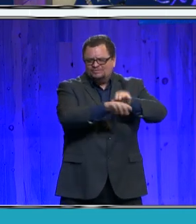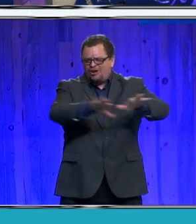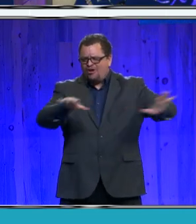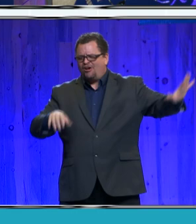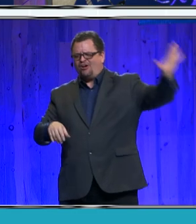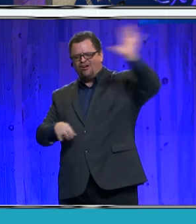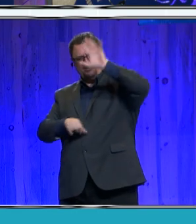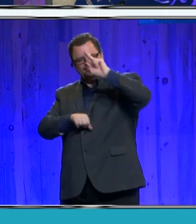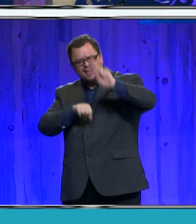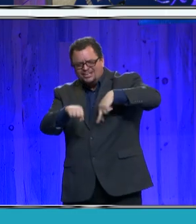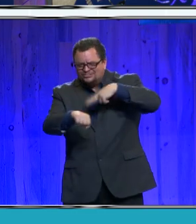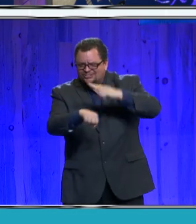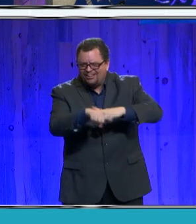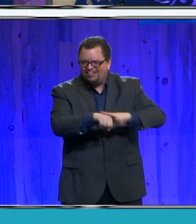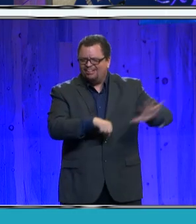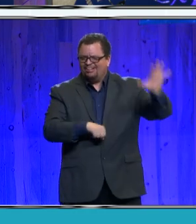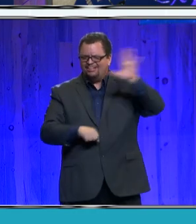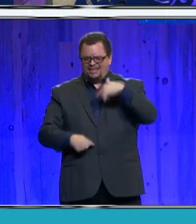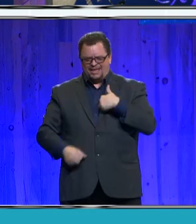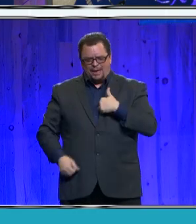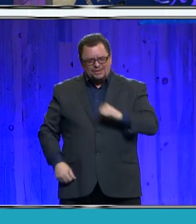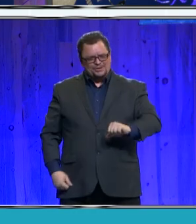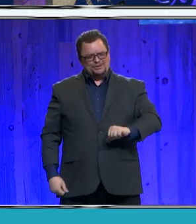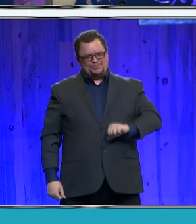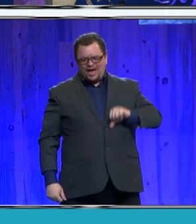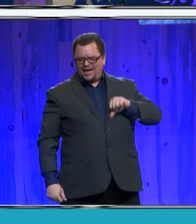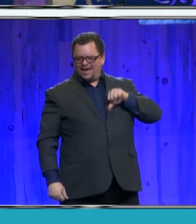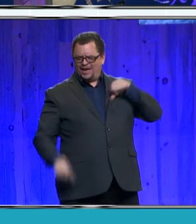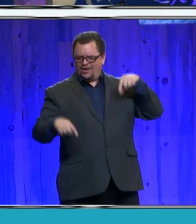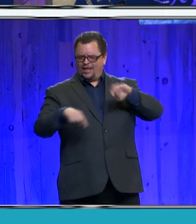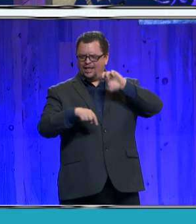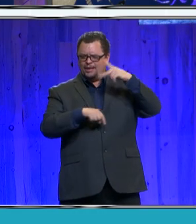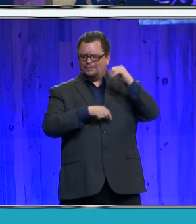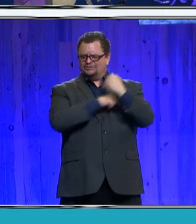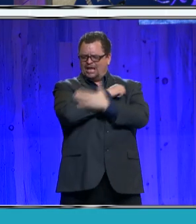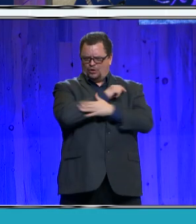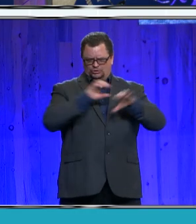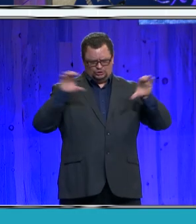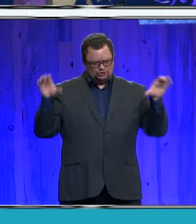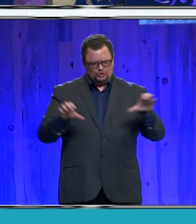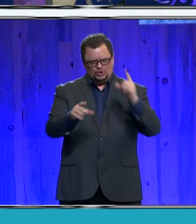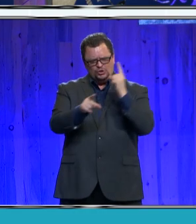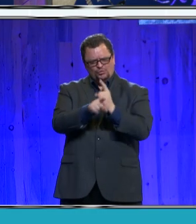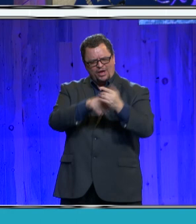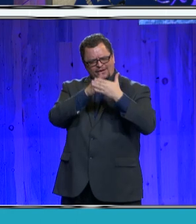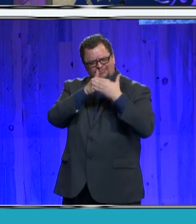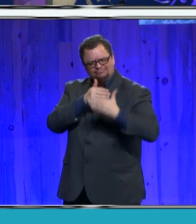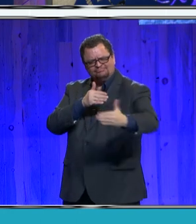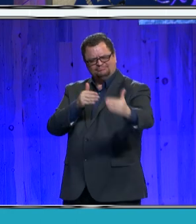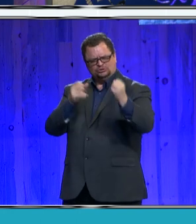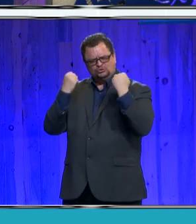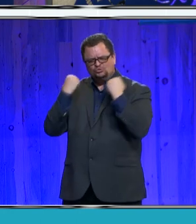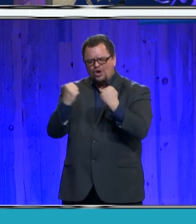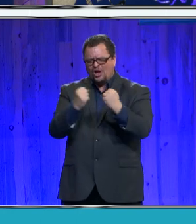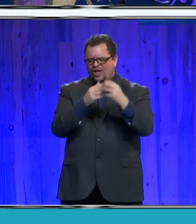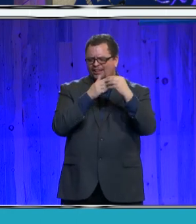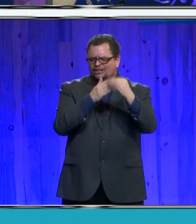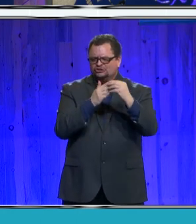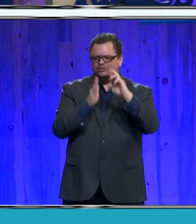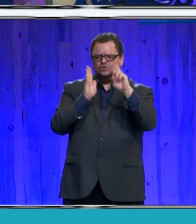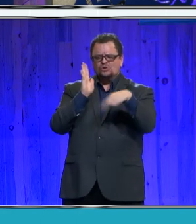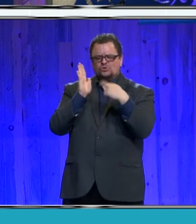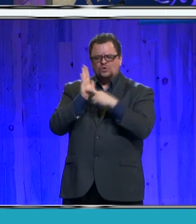proud that El Paso County is doing the next right thing and taking a stronger leadership role to keep Space Command